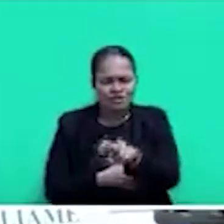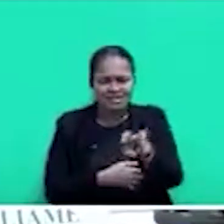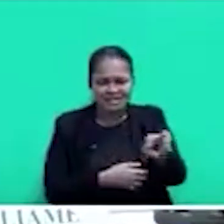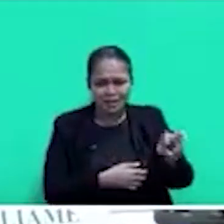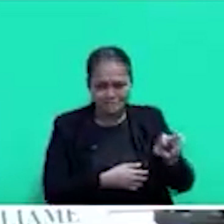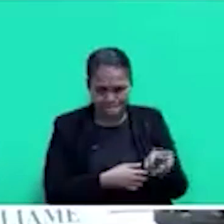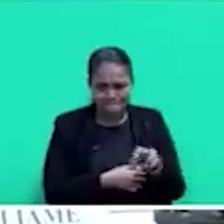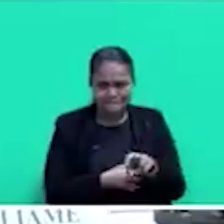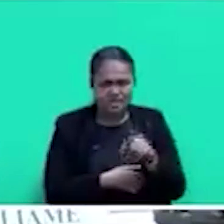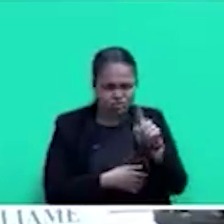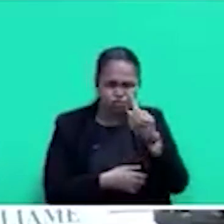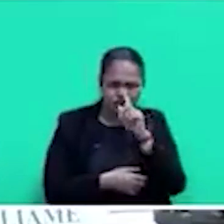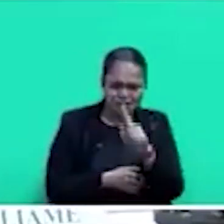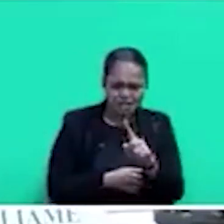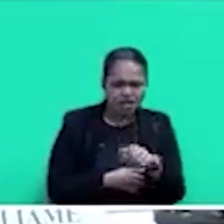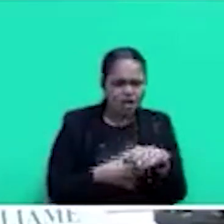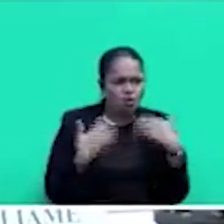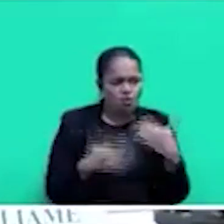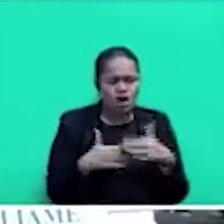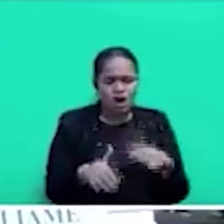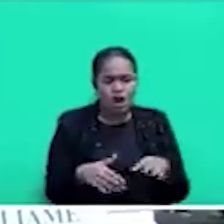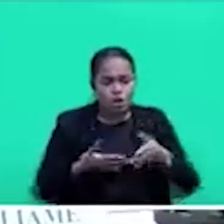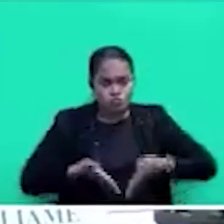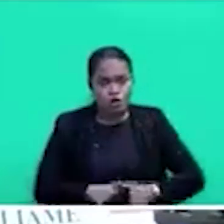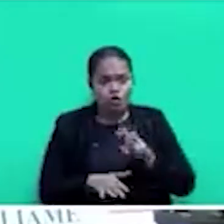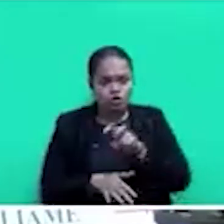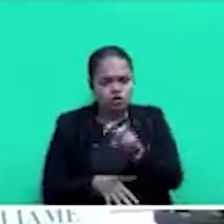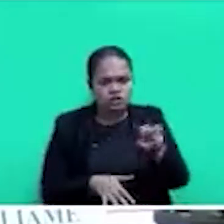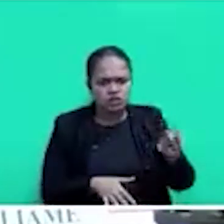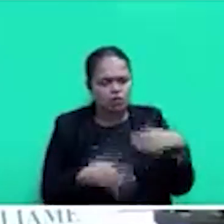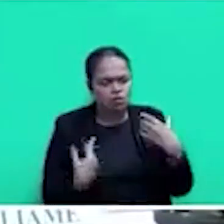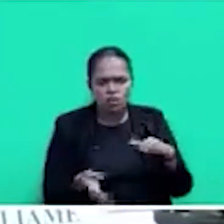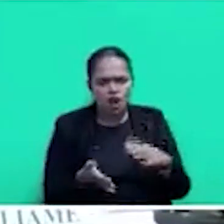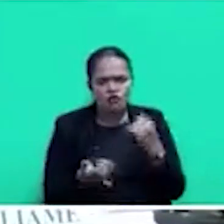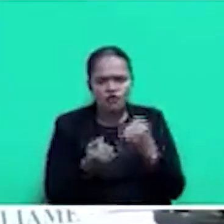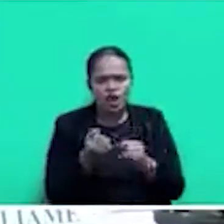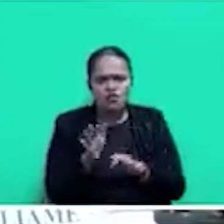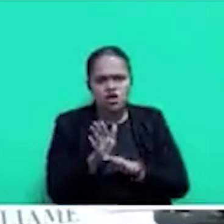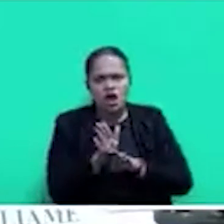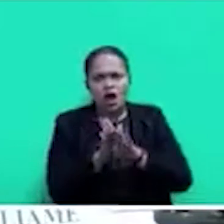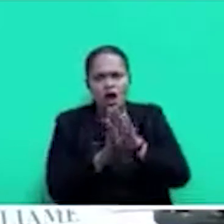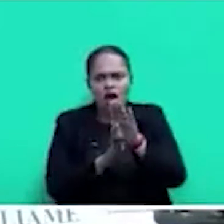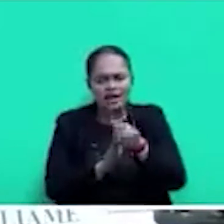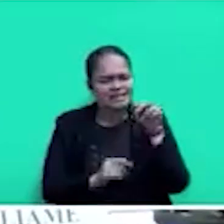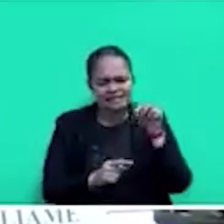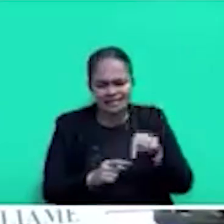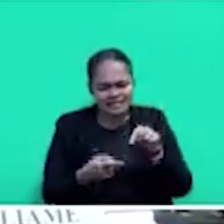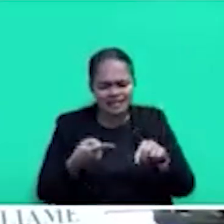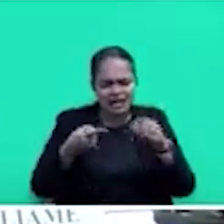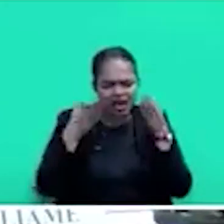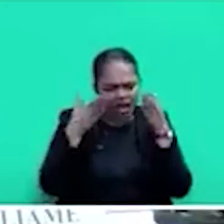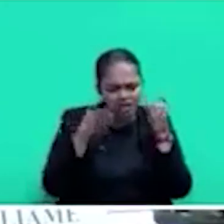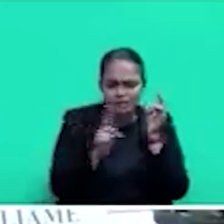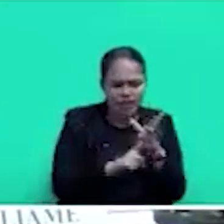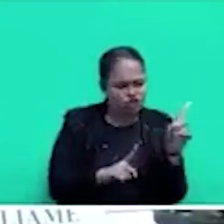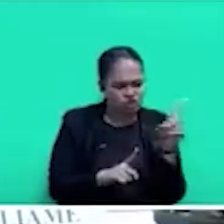think the trend is getting higher with kids that are born of autism. They need special attention, speech therapy. They speak